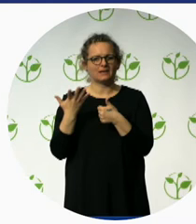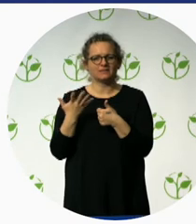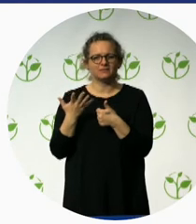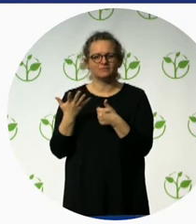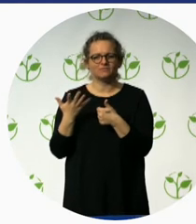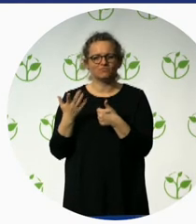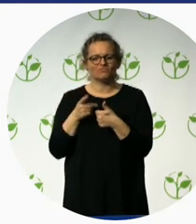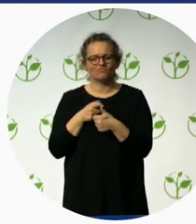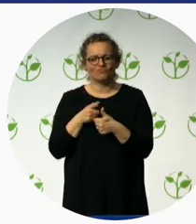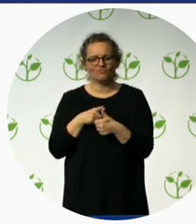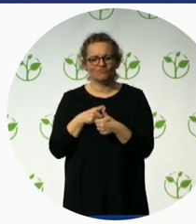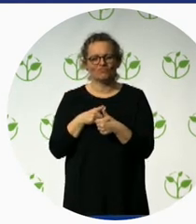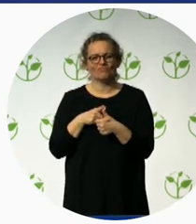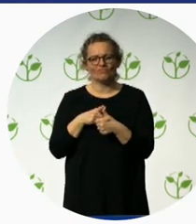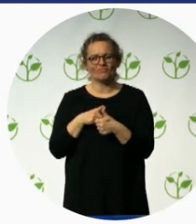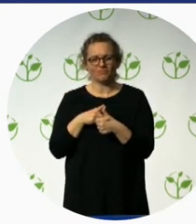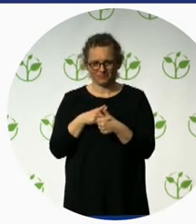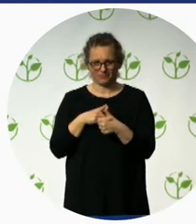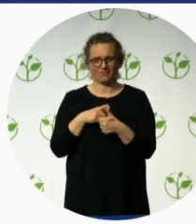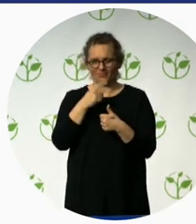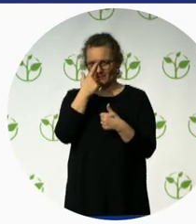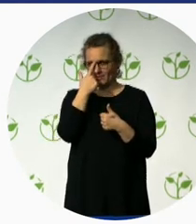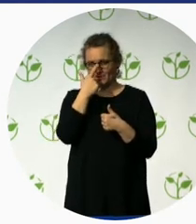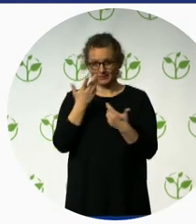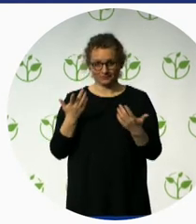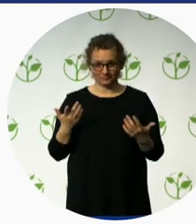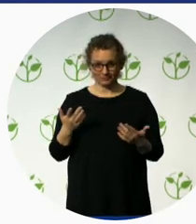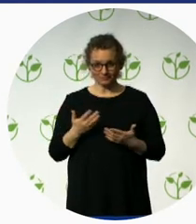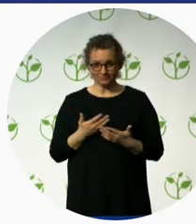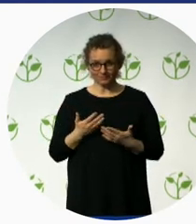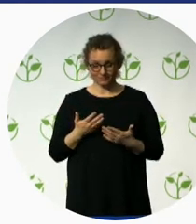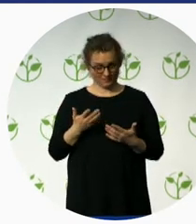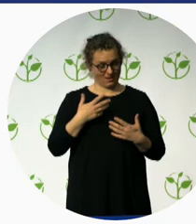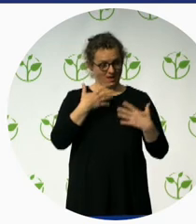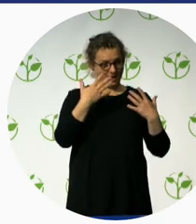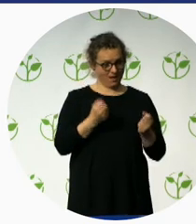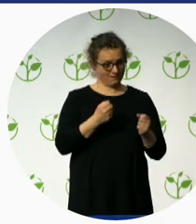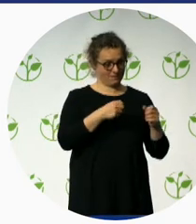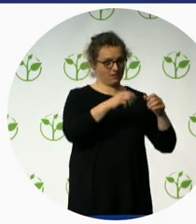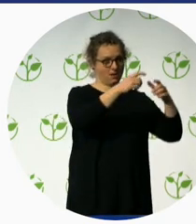their services, their infrastructures accessible when they